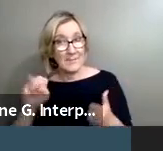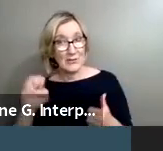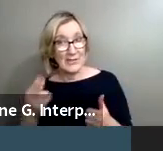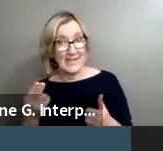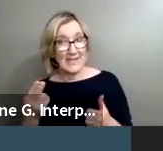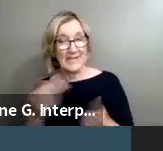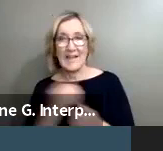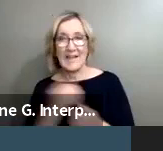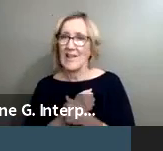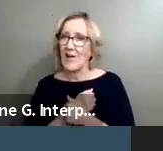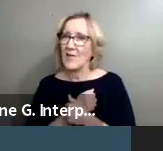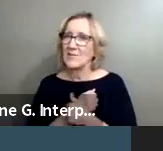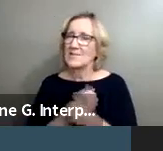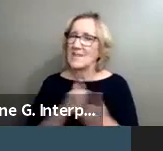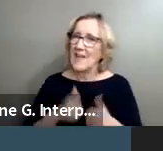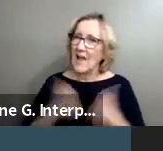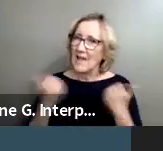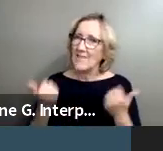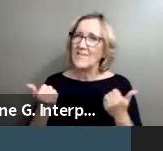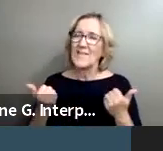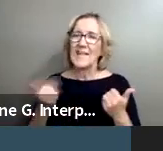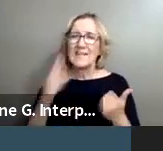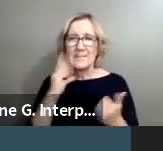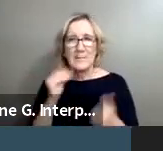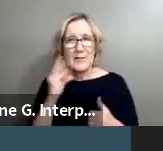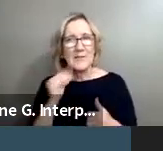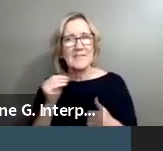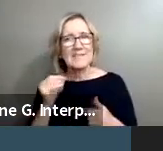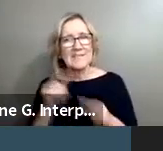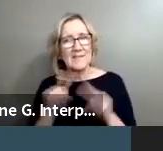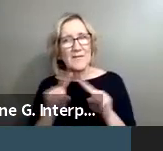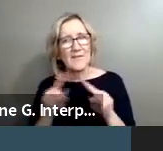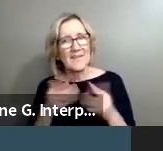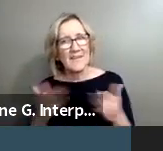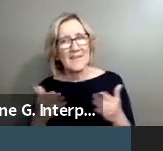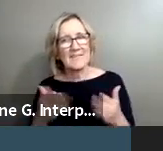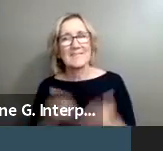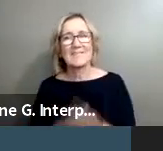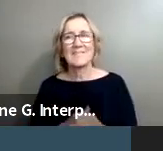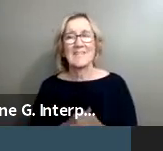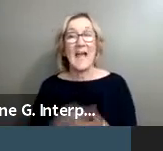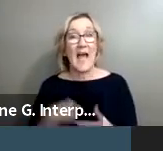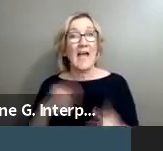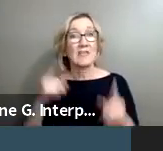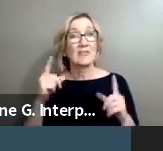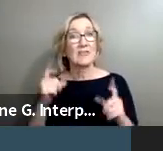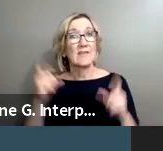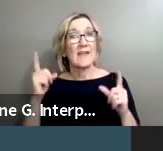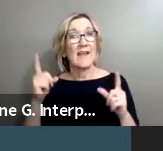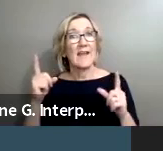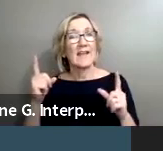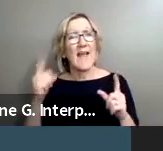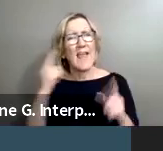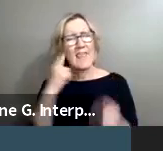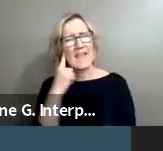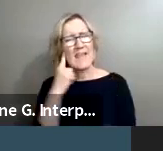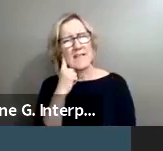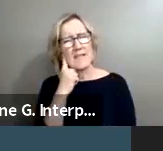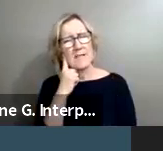live life and experience new things. You know, I actually took this, I think,